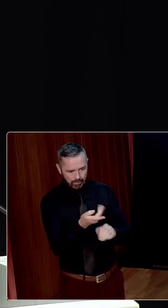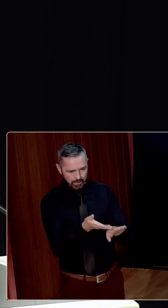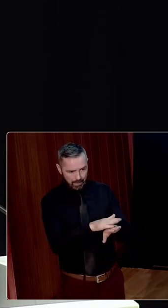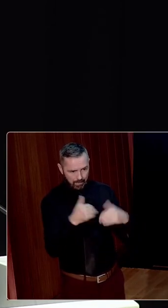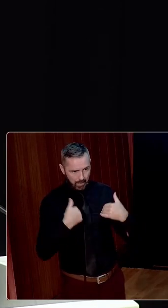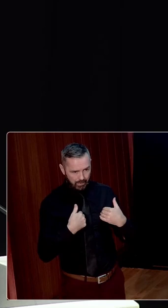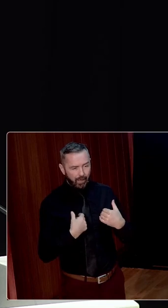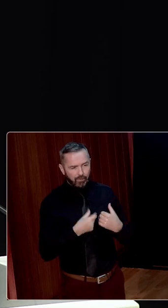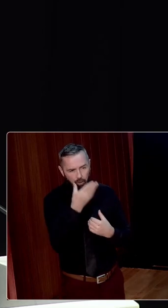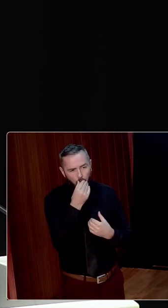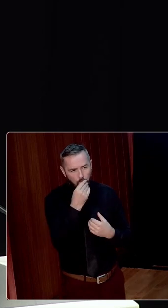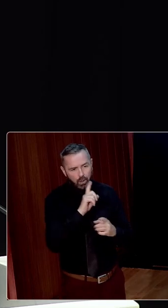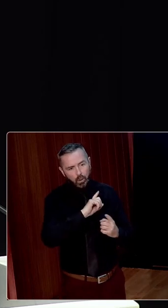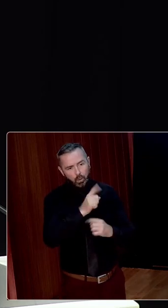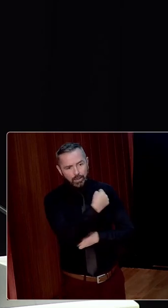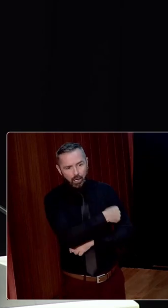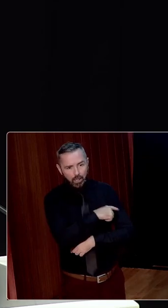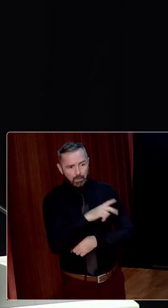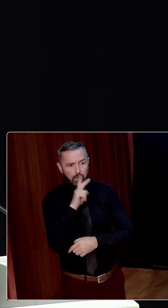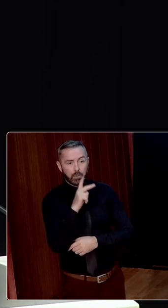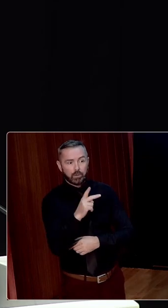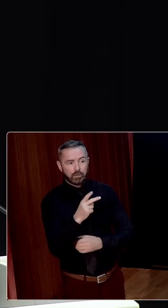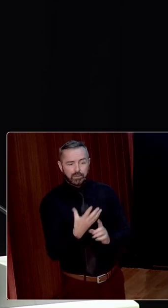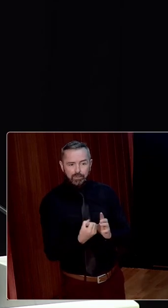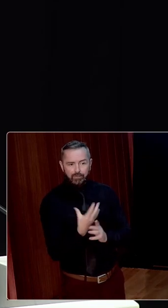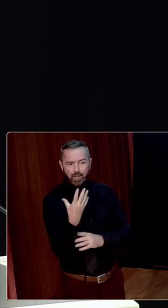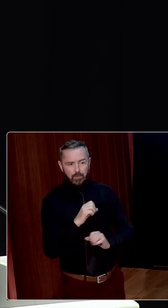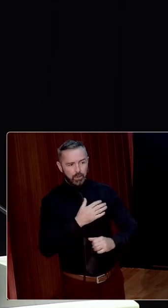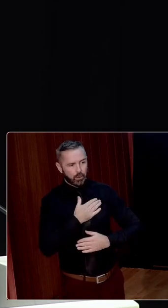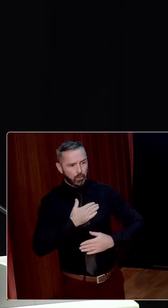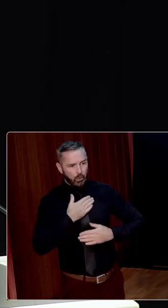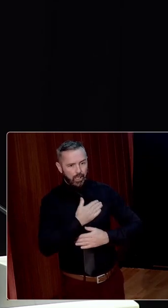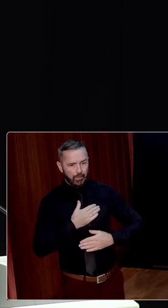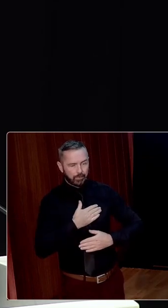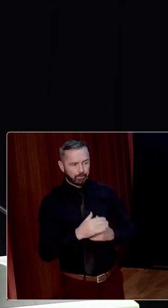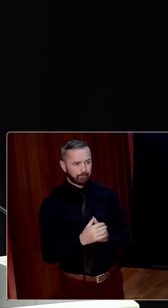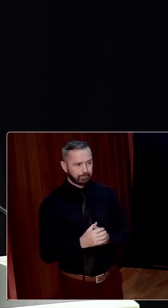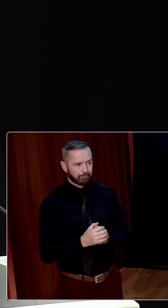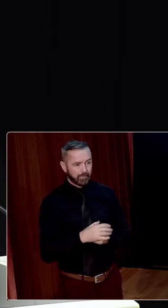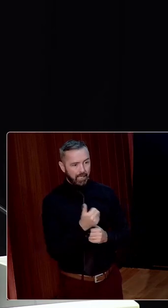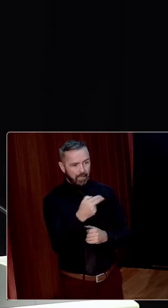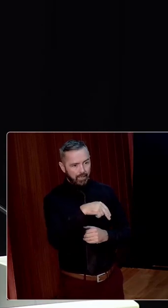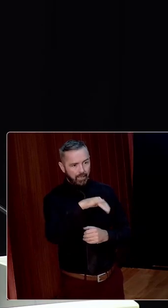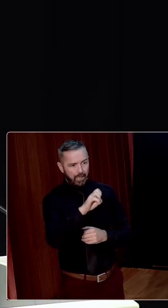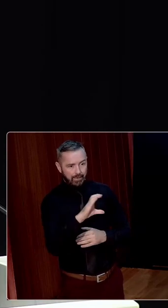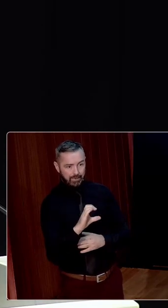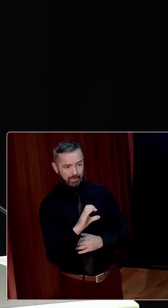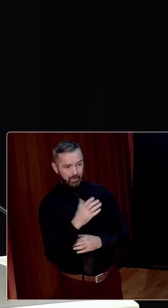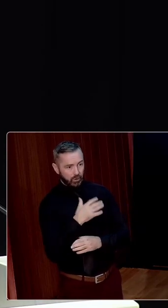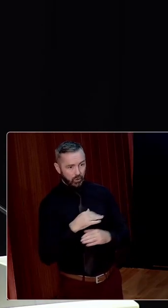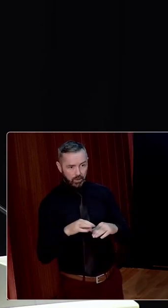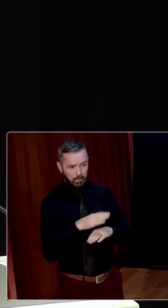and was admitted to hospital in Navan, but succumbed to pneumonia. Annie C had only been married eight